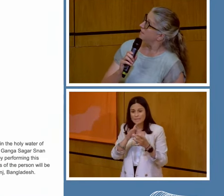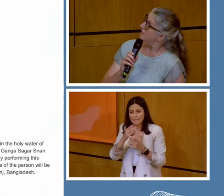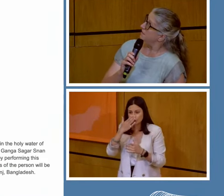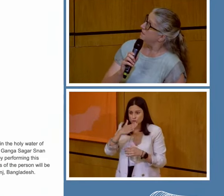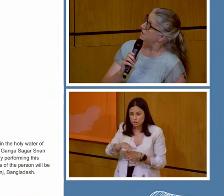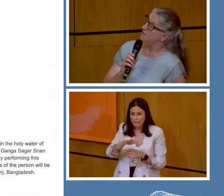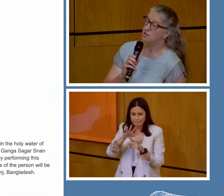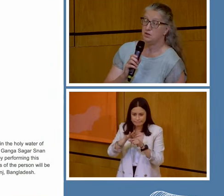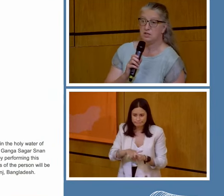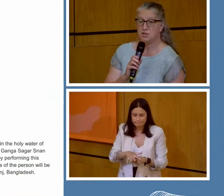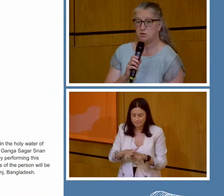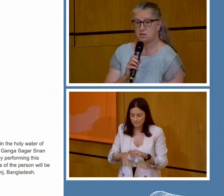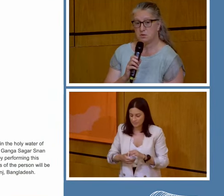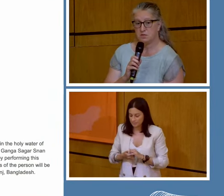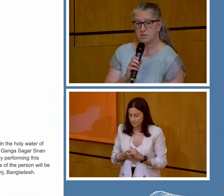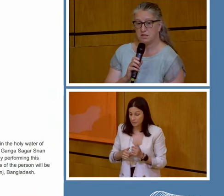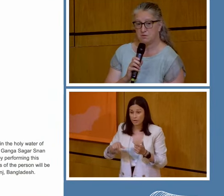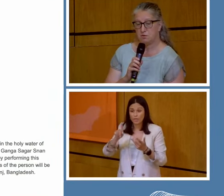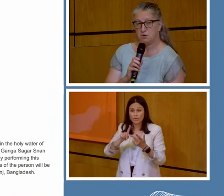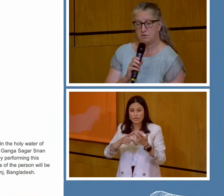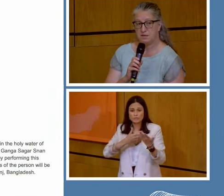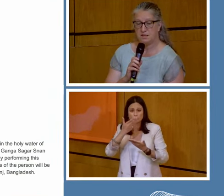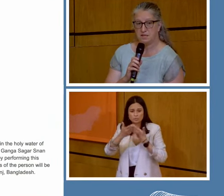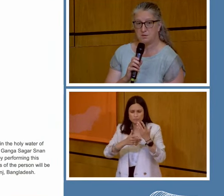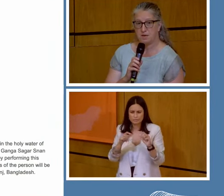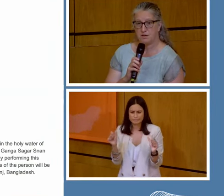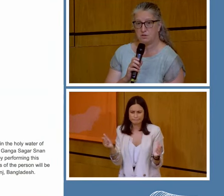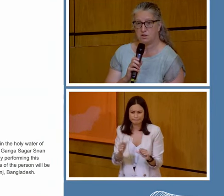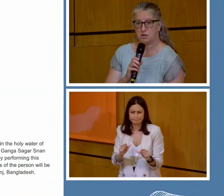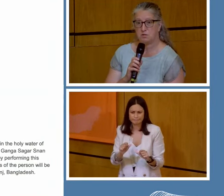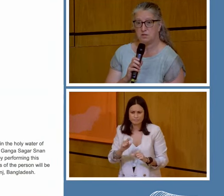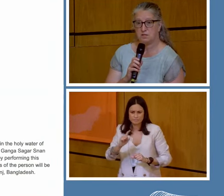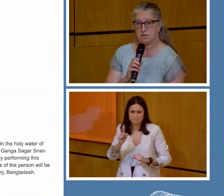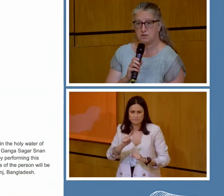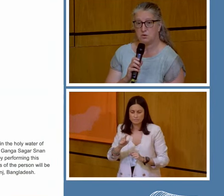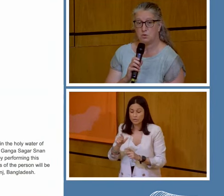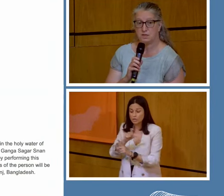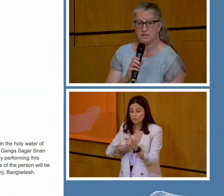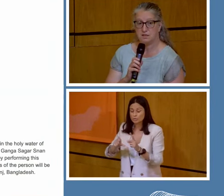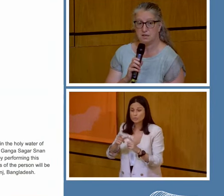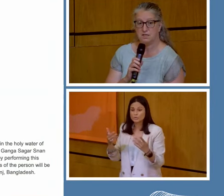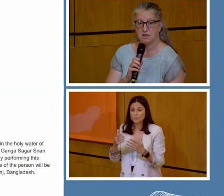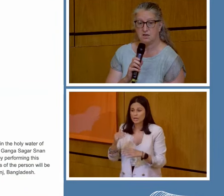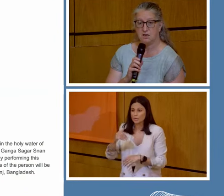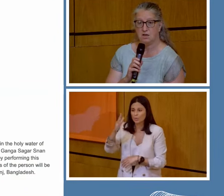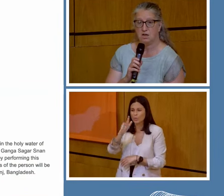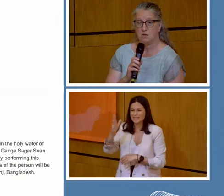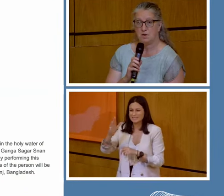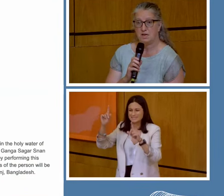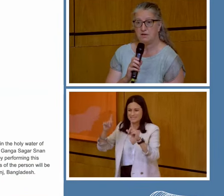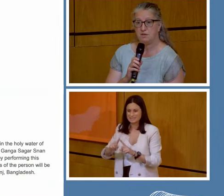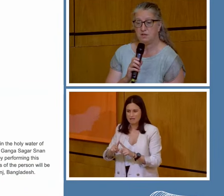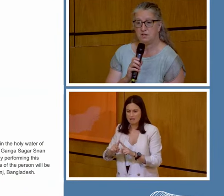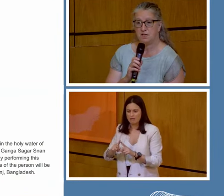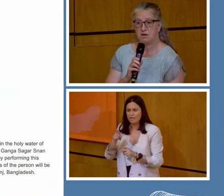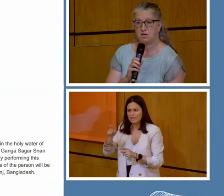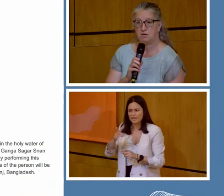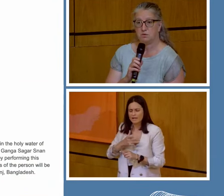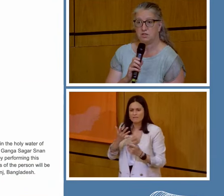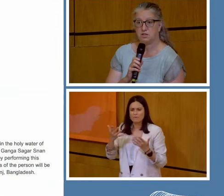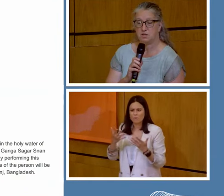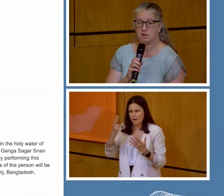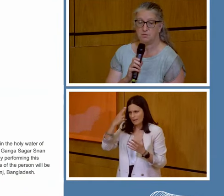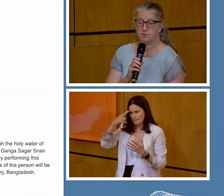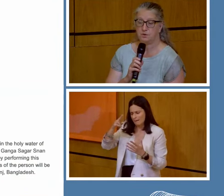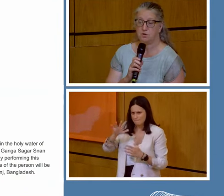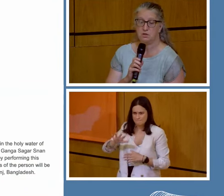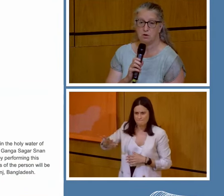And then the third story I just want to tell you very briefly is about a community in northeastern India, where they live in an area